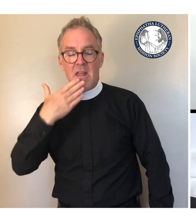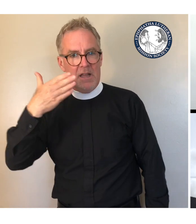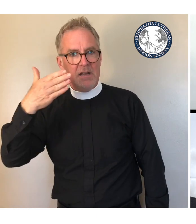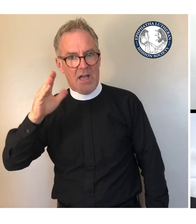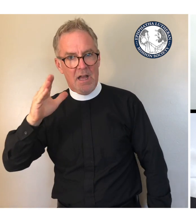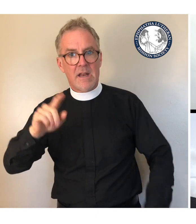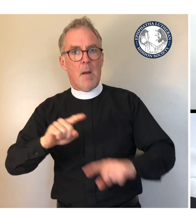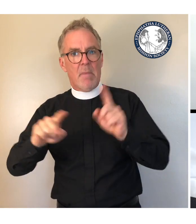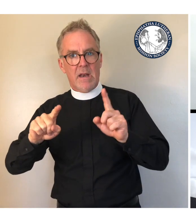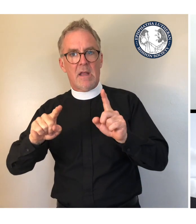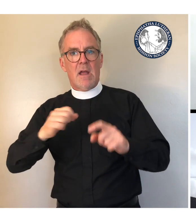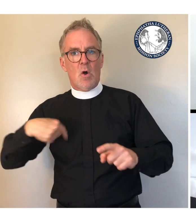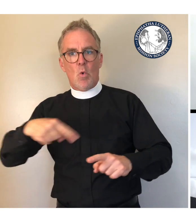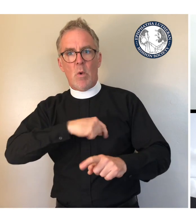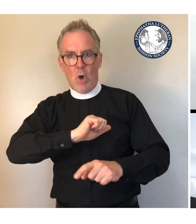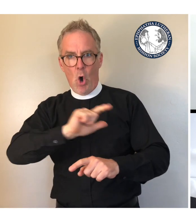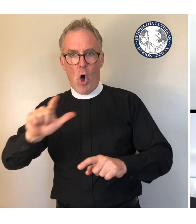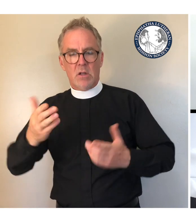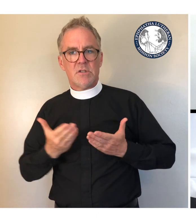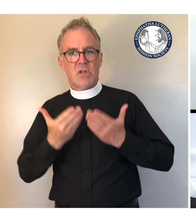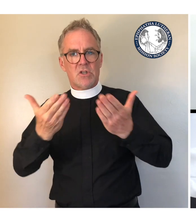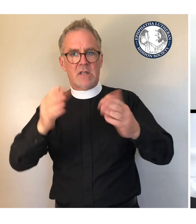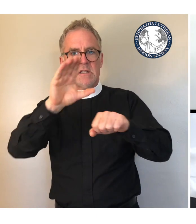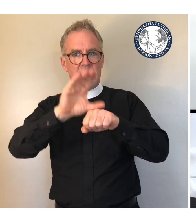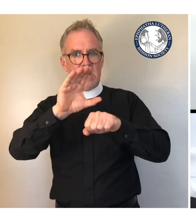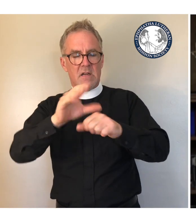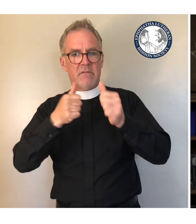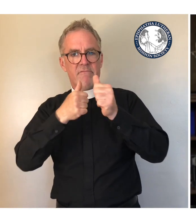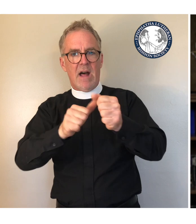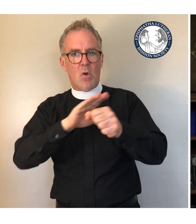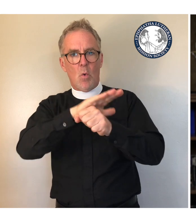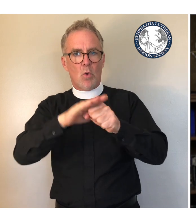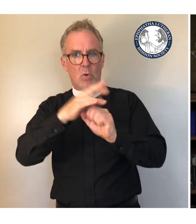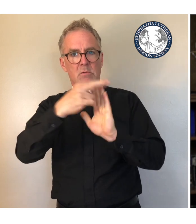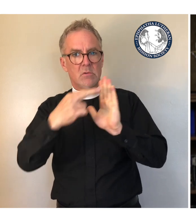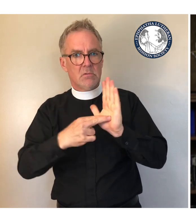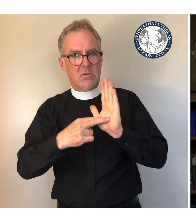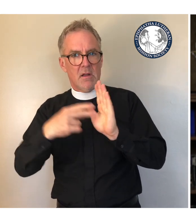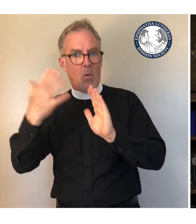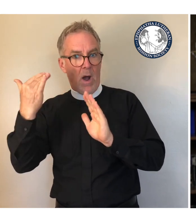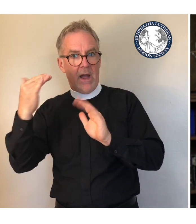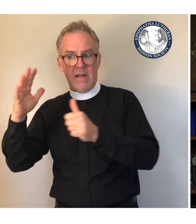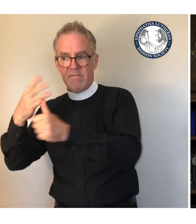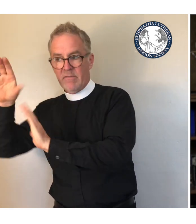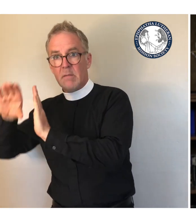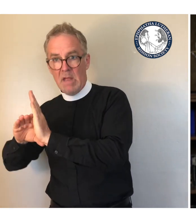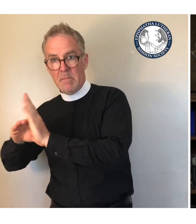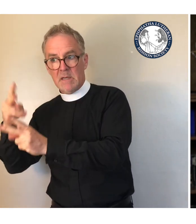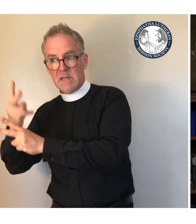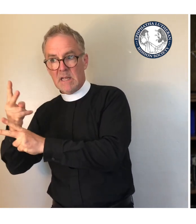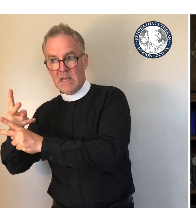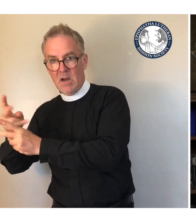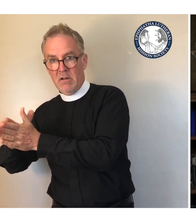we have all advocated that congregations follow local guidelines for the sake of the Fifth Commandment, care for our neighbors,